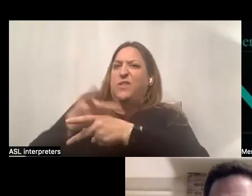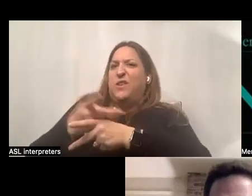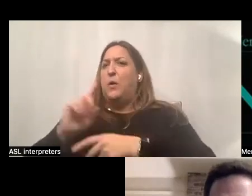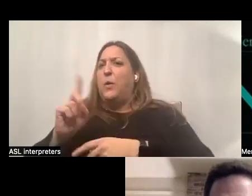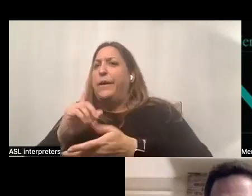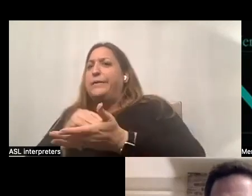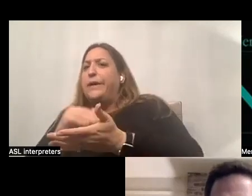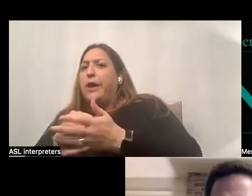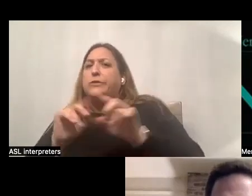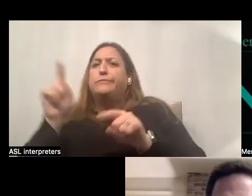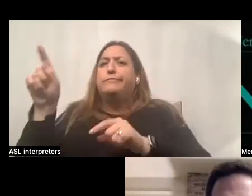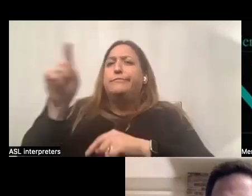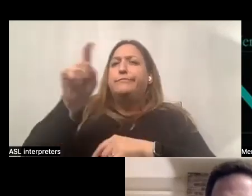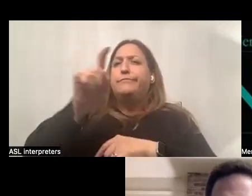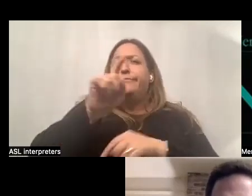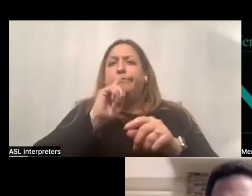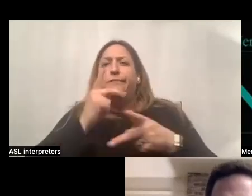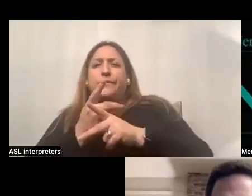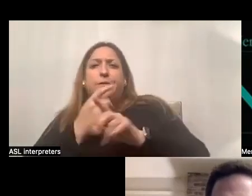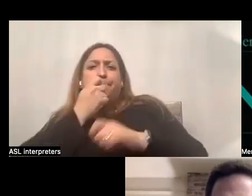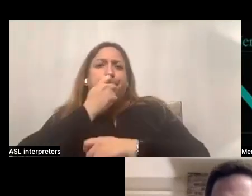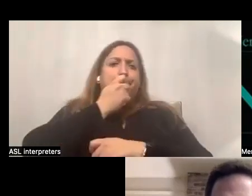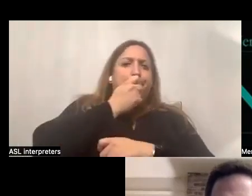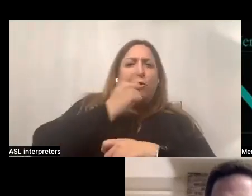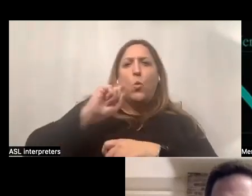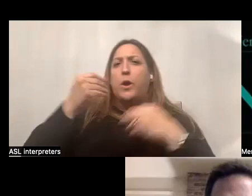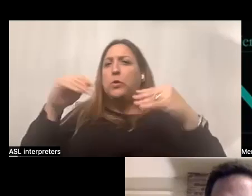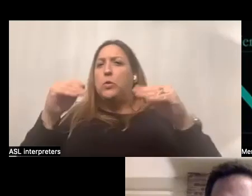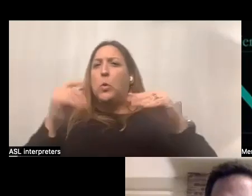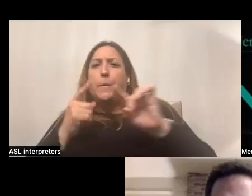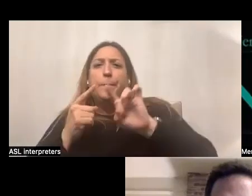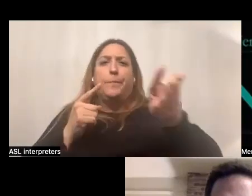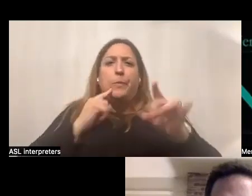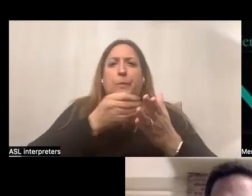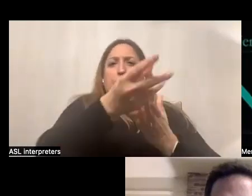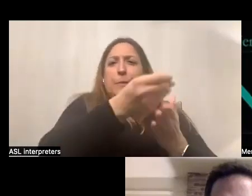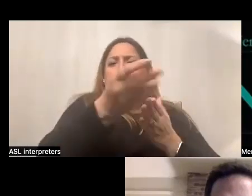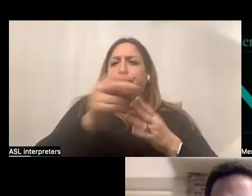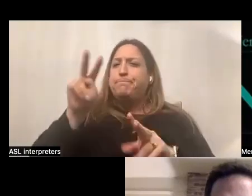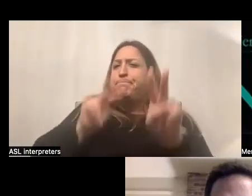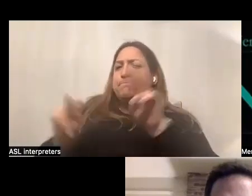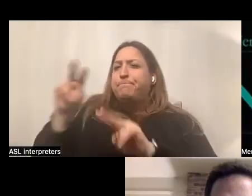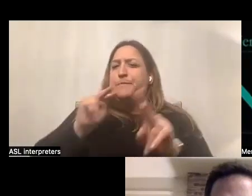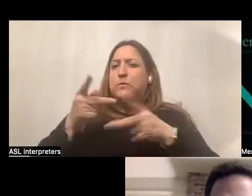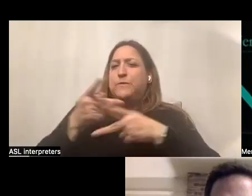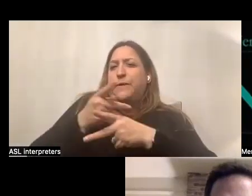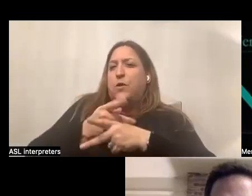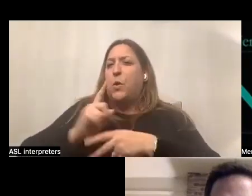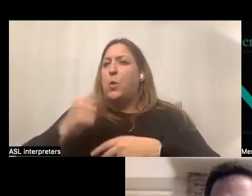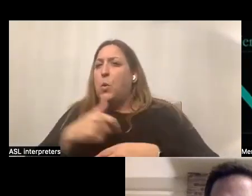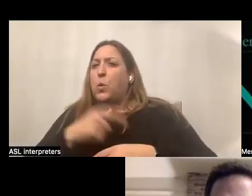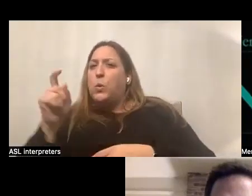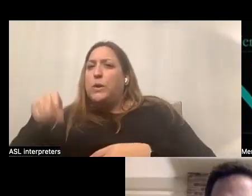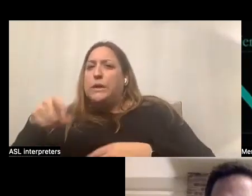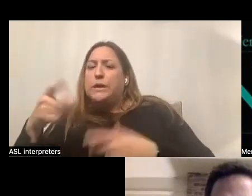you're going to use. You're figuring out where the stores are, where you're going to buy your stuff. You kind of get that baseline figured out of kind of, what do I need? What's,